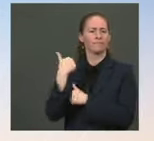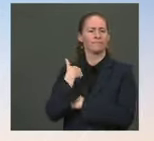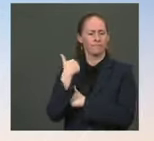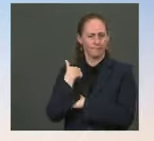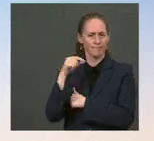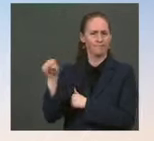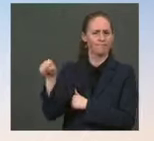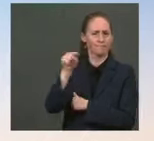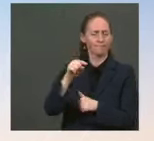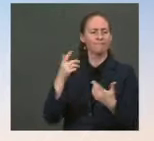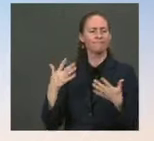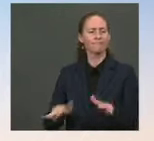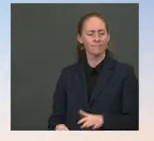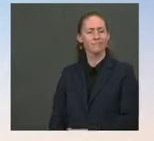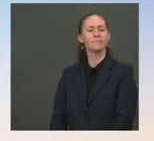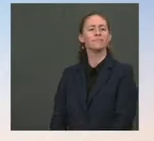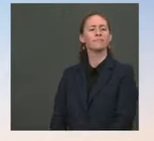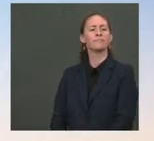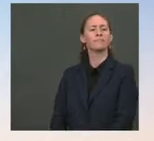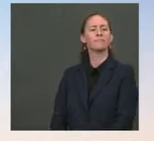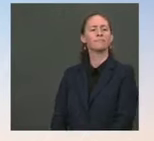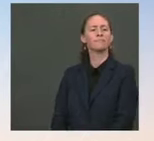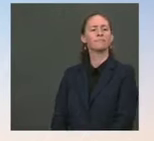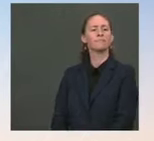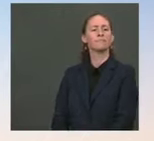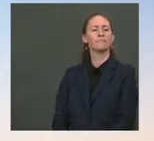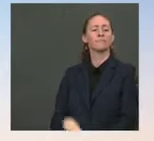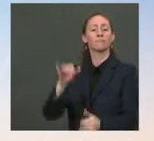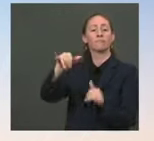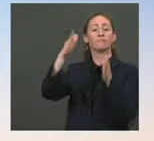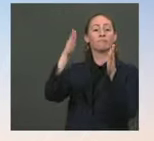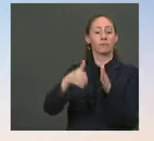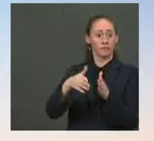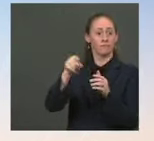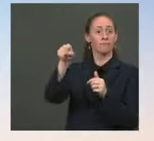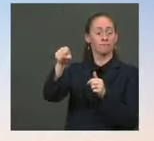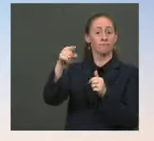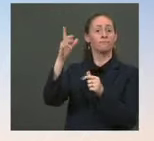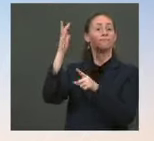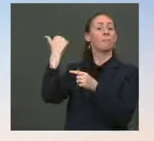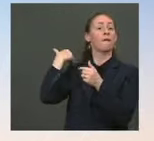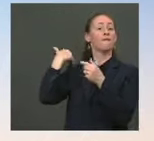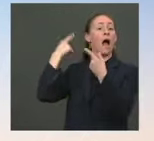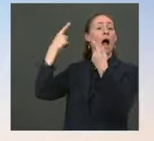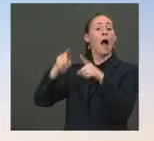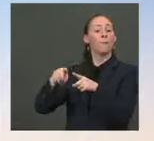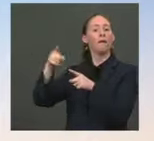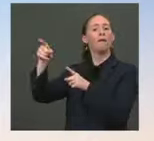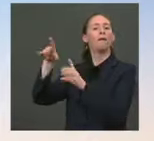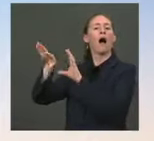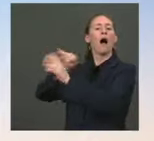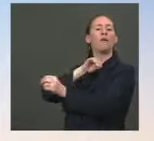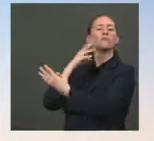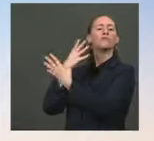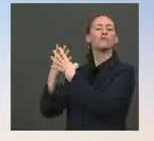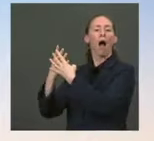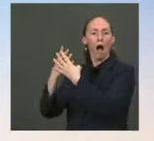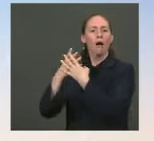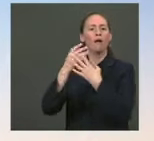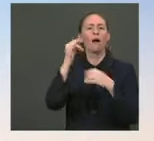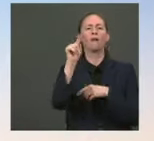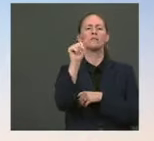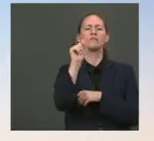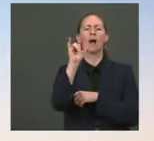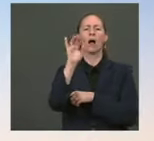prison at Bagram Air Base just days before that attack took place, when the Taliban took control of that base. Should the Biden administration have done more